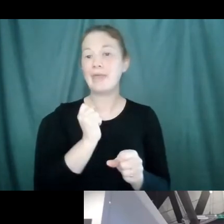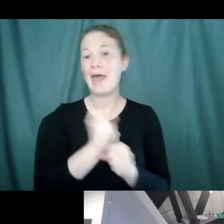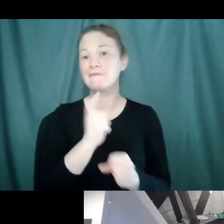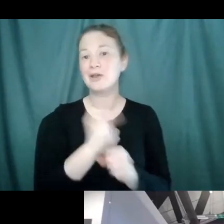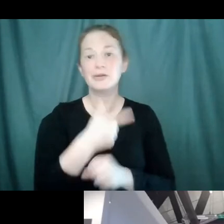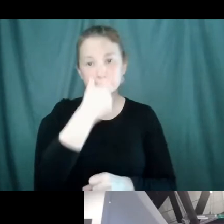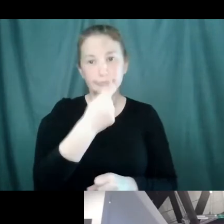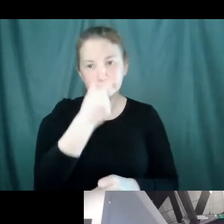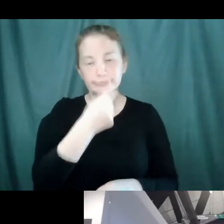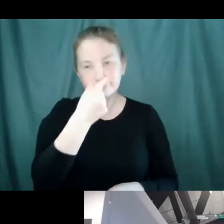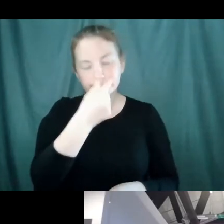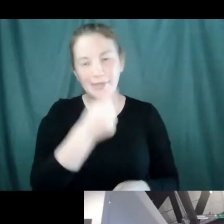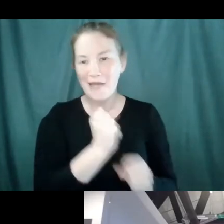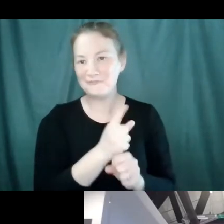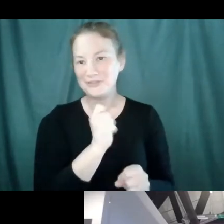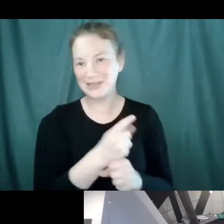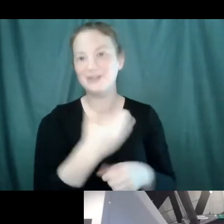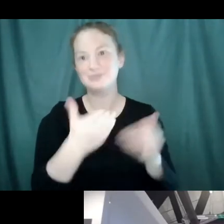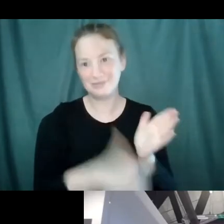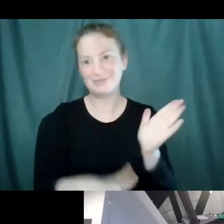year after year. Um,